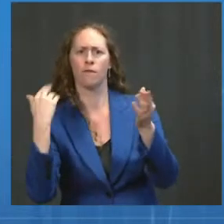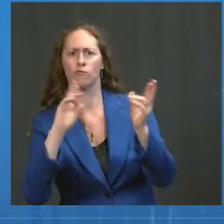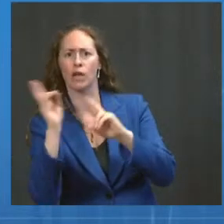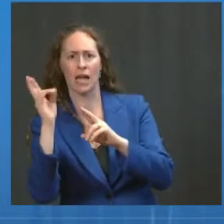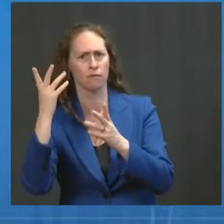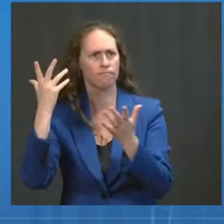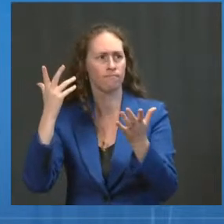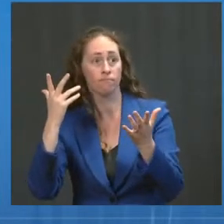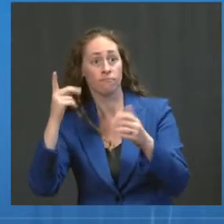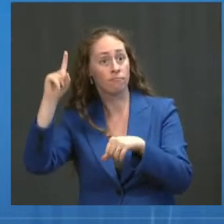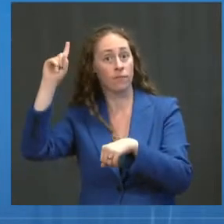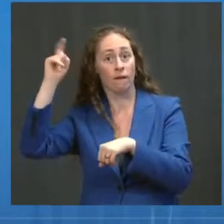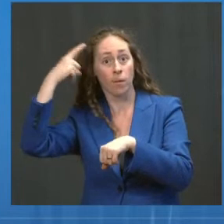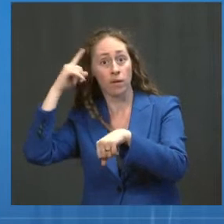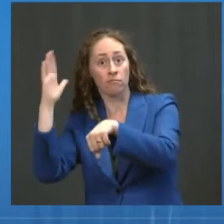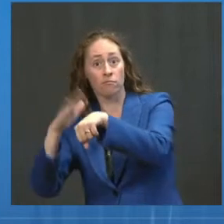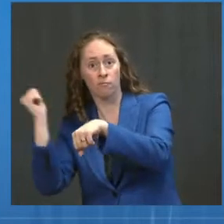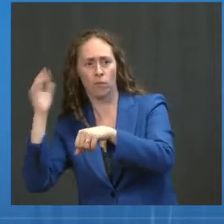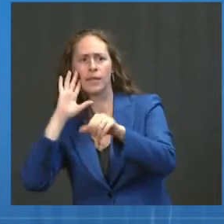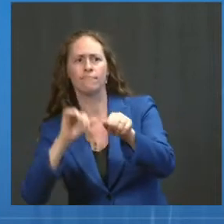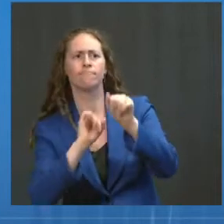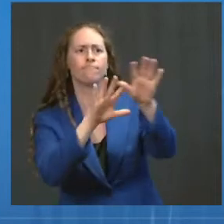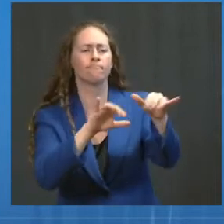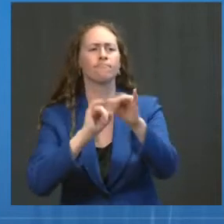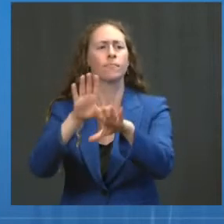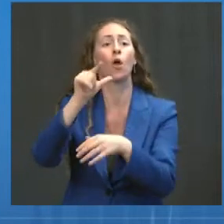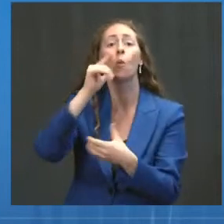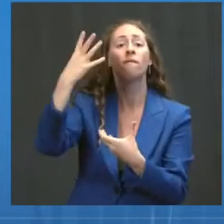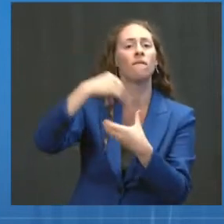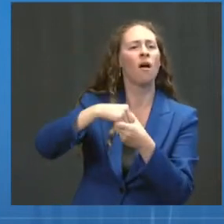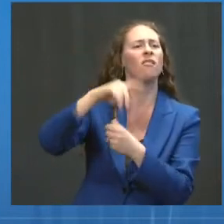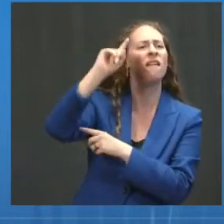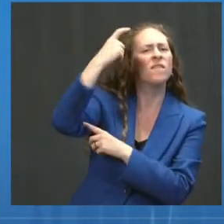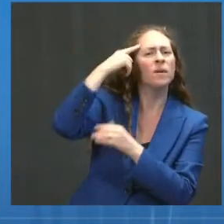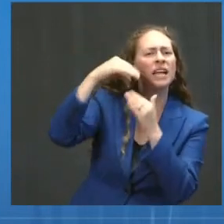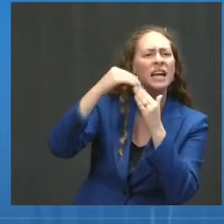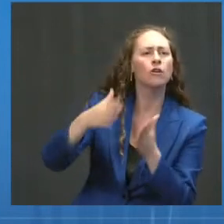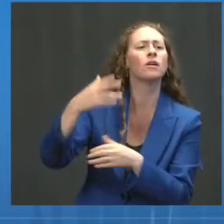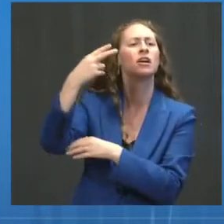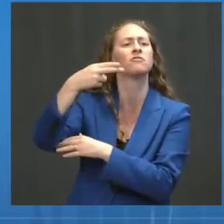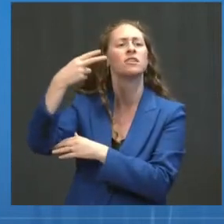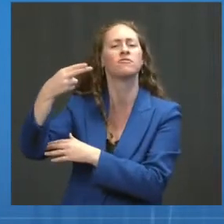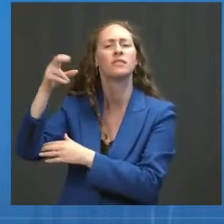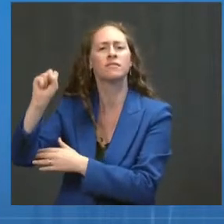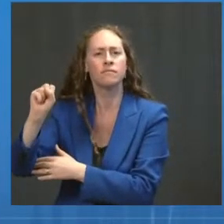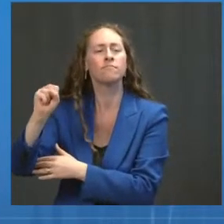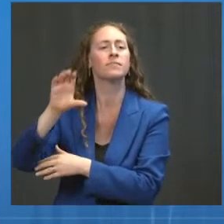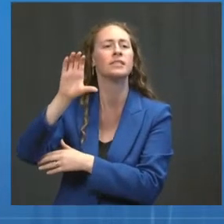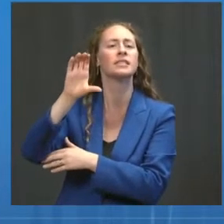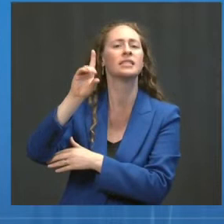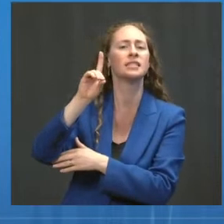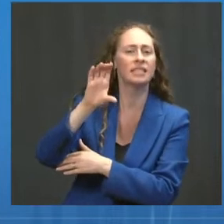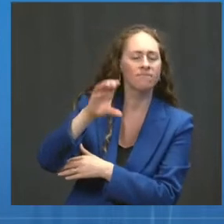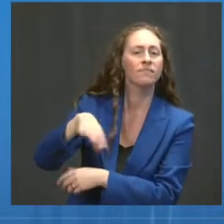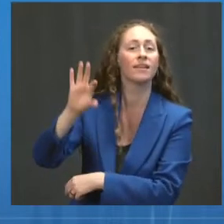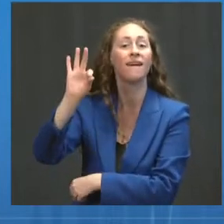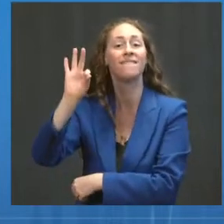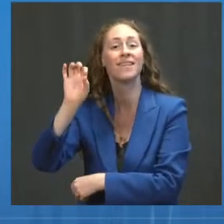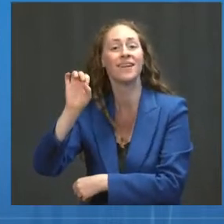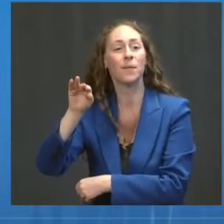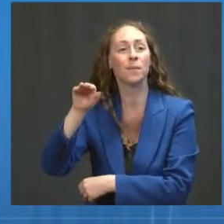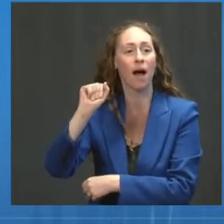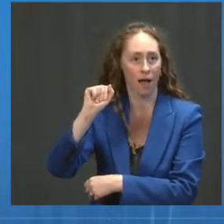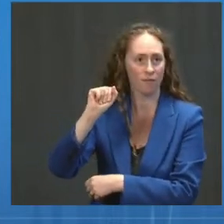resources from HHS, CDC, FEMA, the Department of Defense, and the Department of Veterans